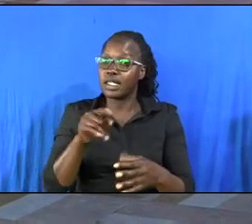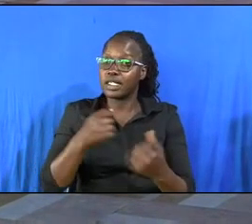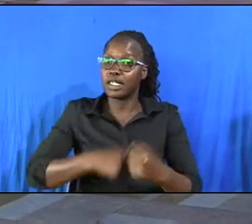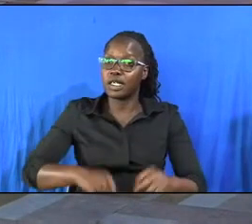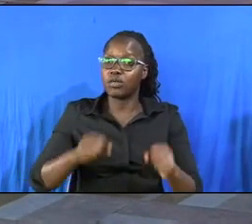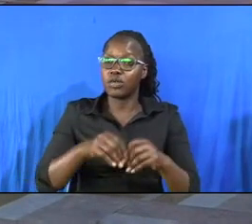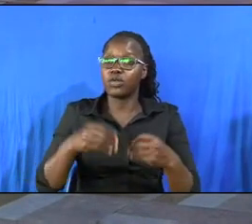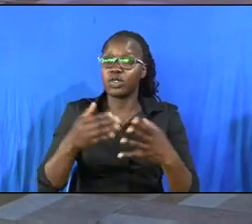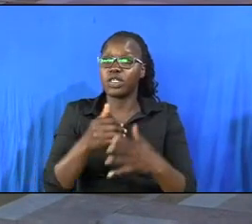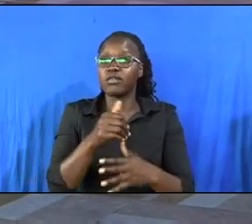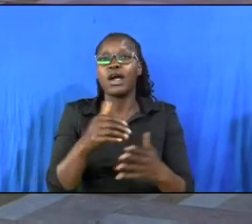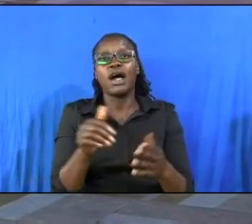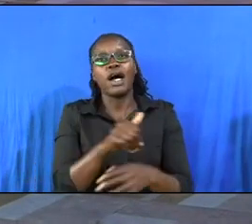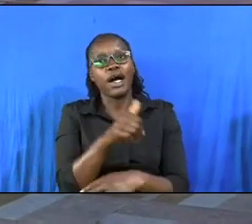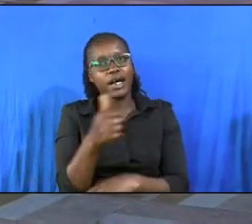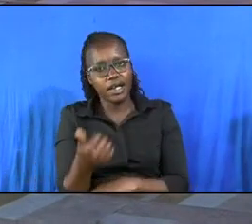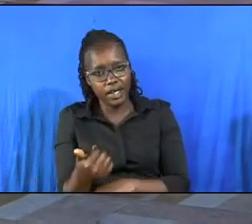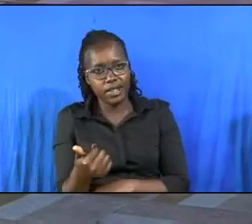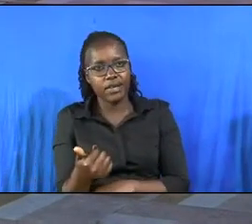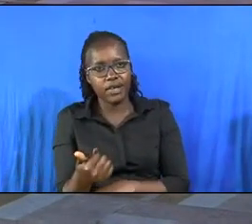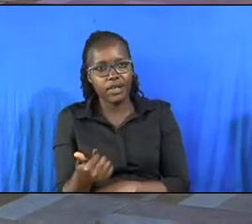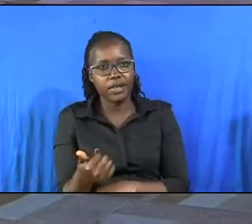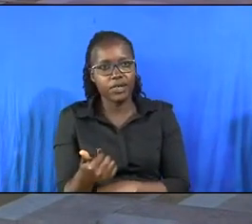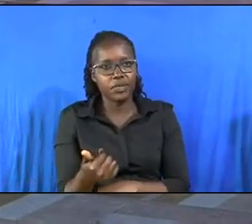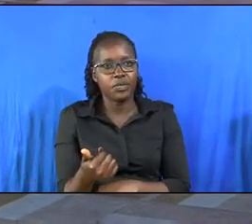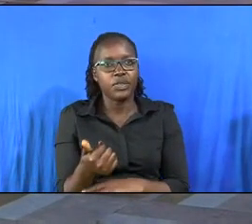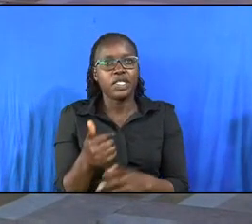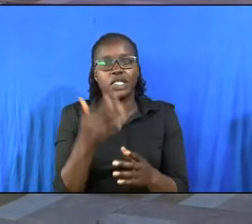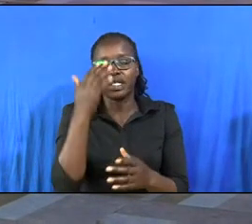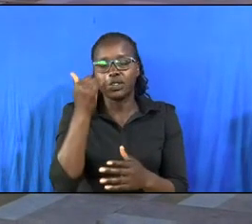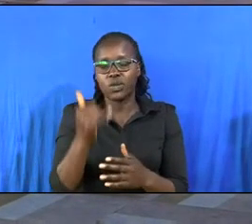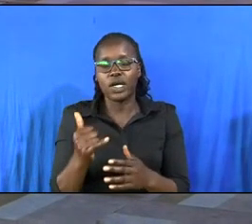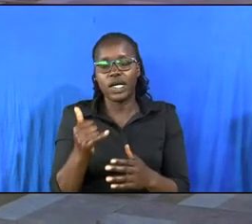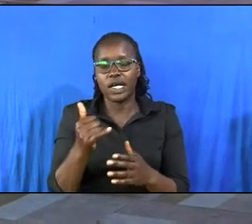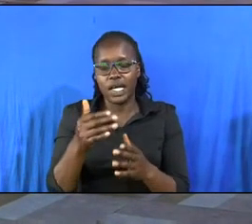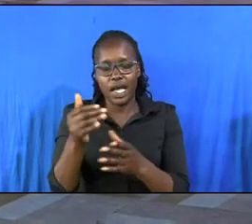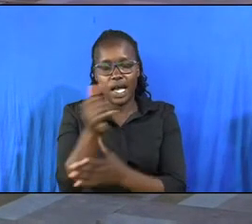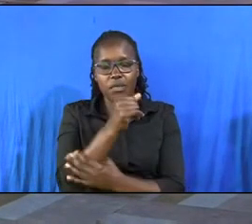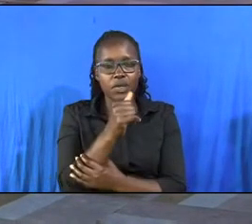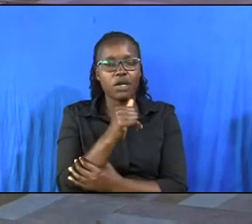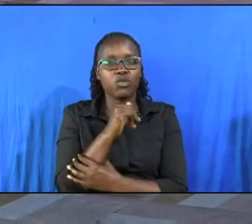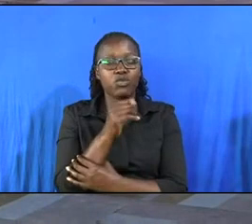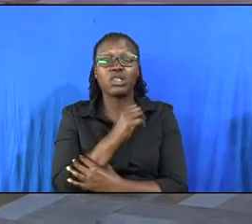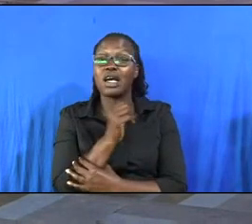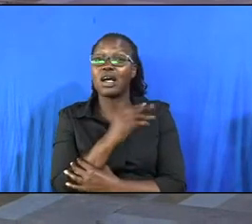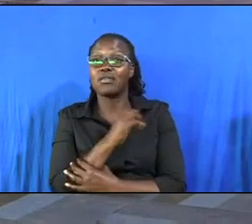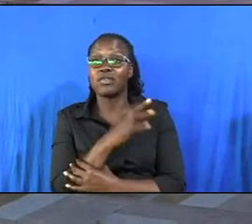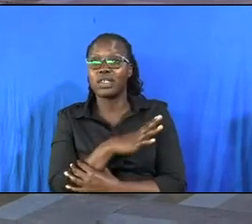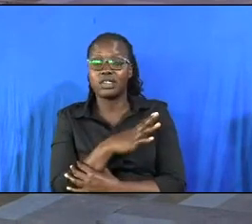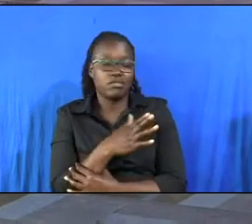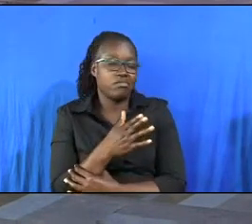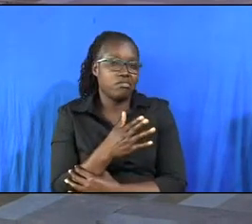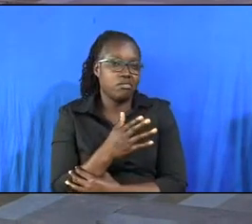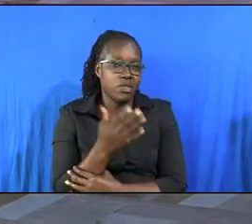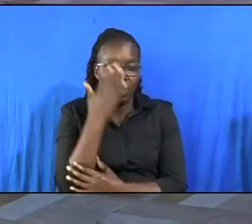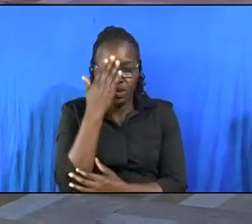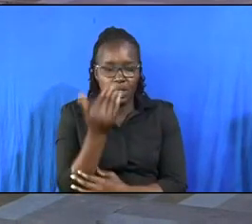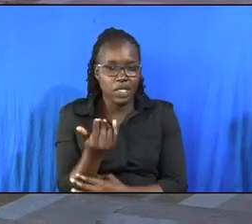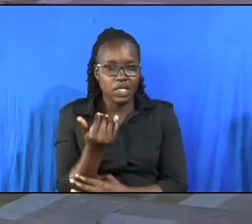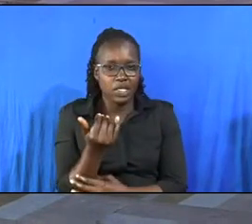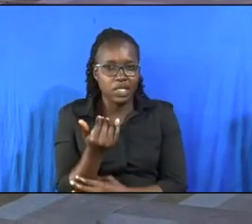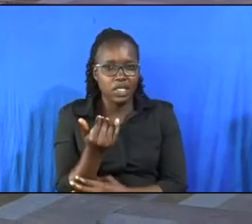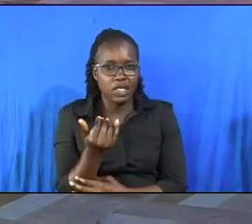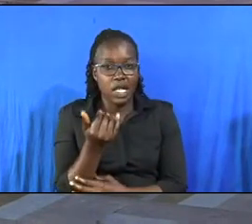able to give him a replacement for isaac that's why abraham was known as a friend of god why